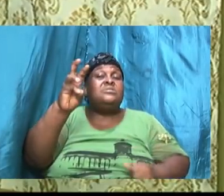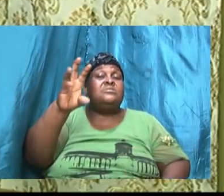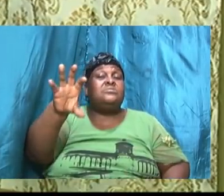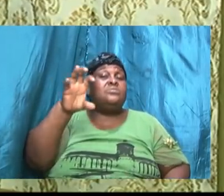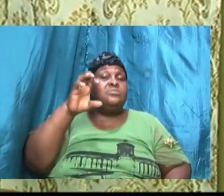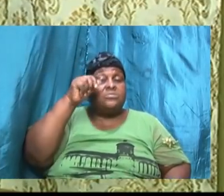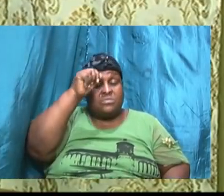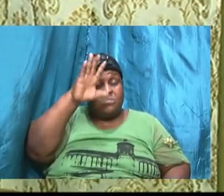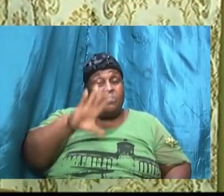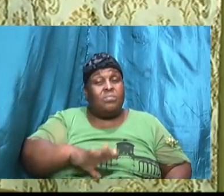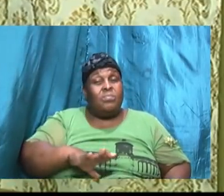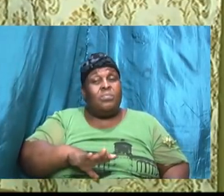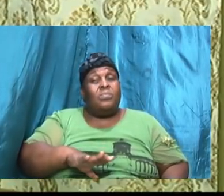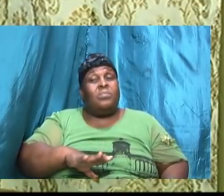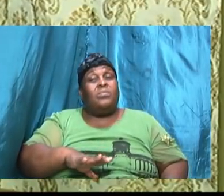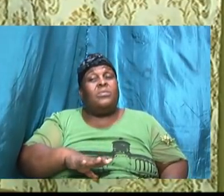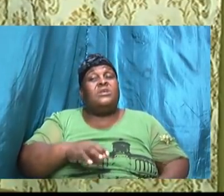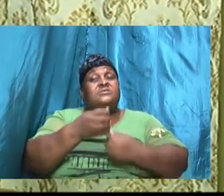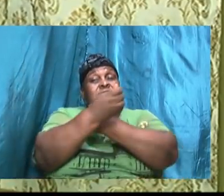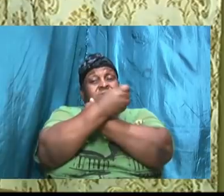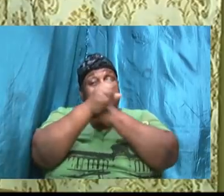and delivered the city